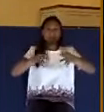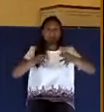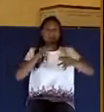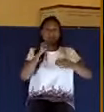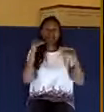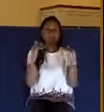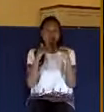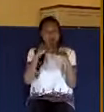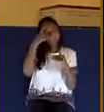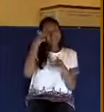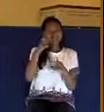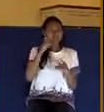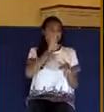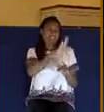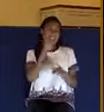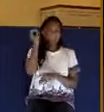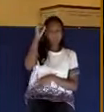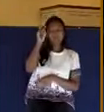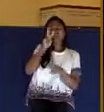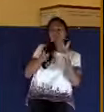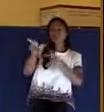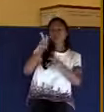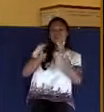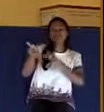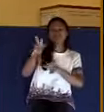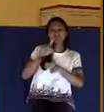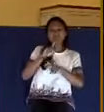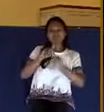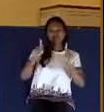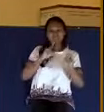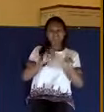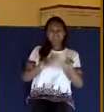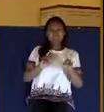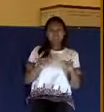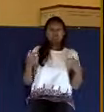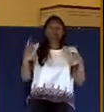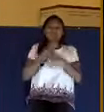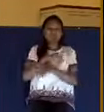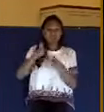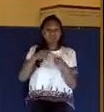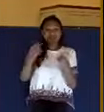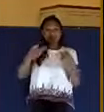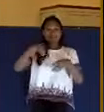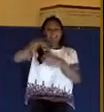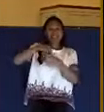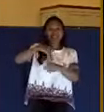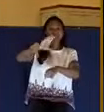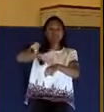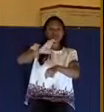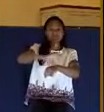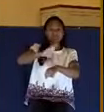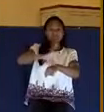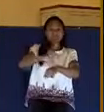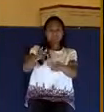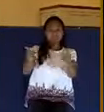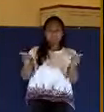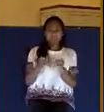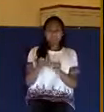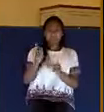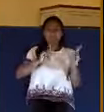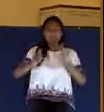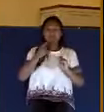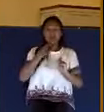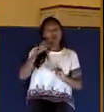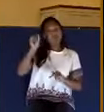him. But I propose to you this is even more evil when it happens in the church, in the place where people claim to